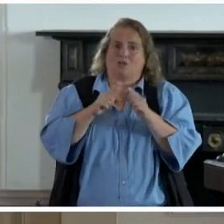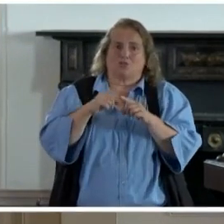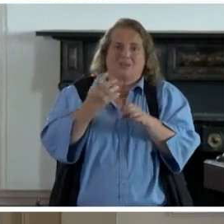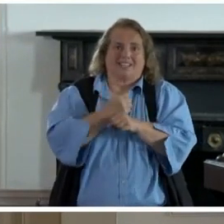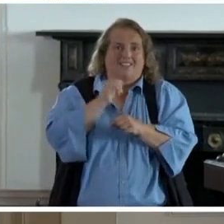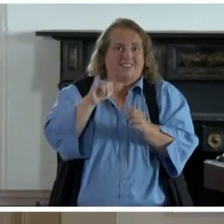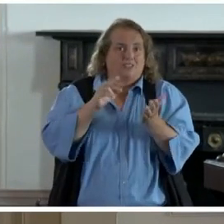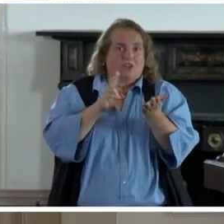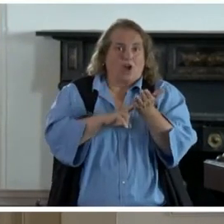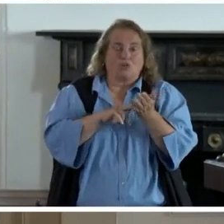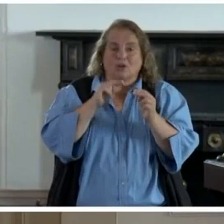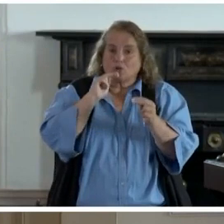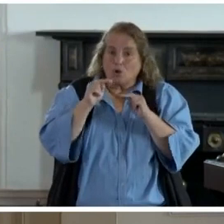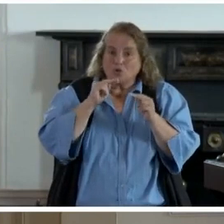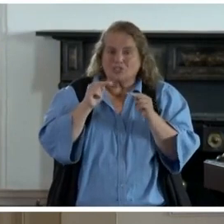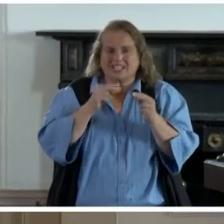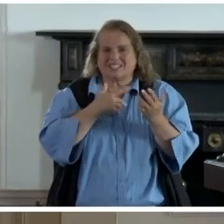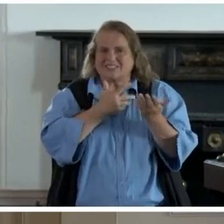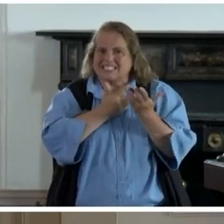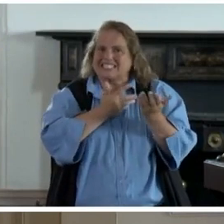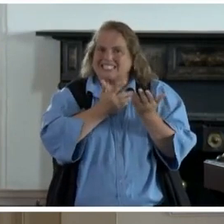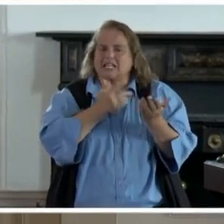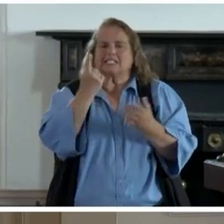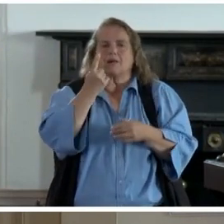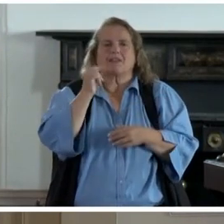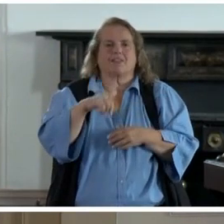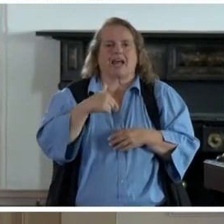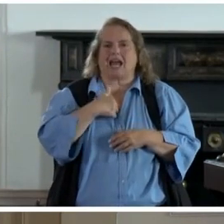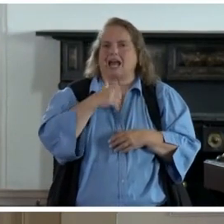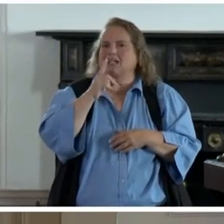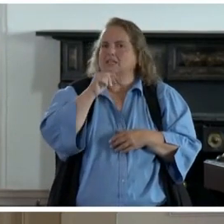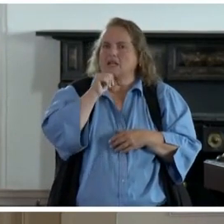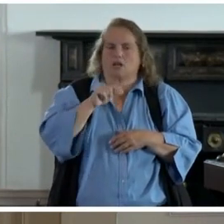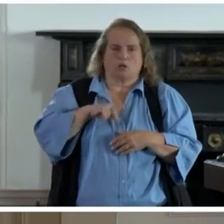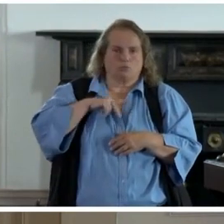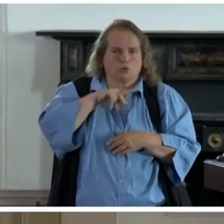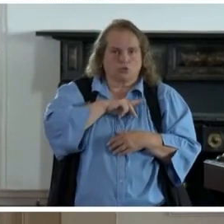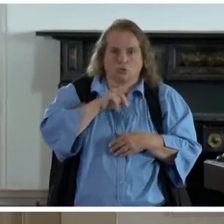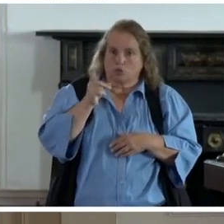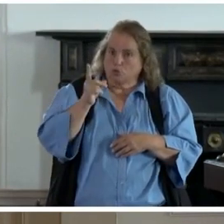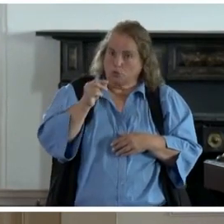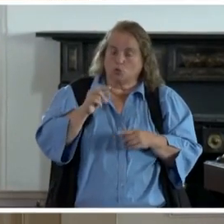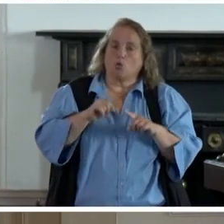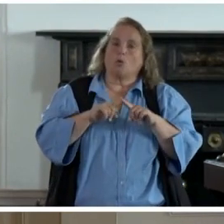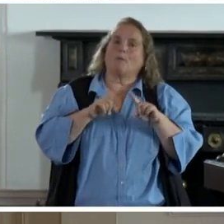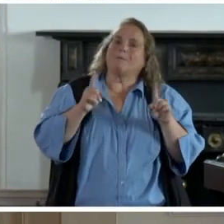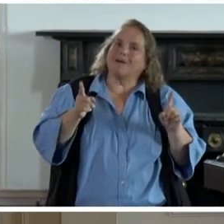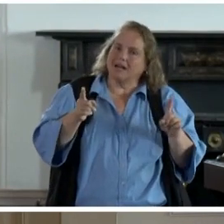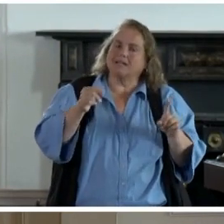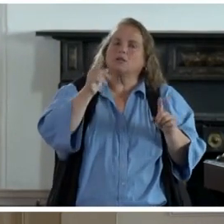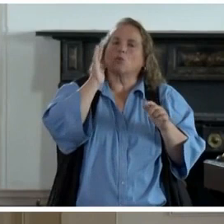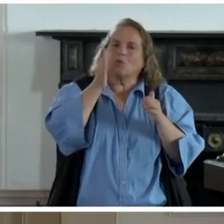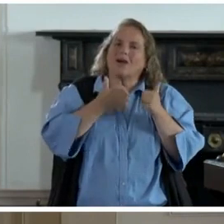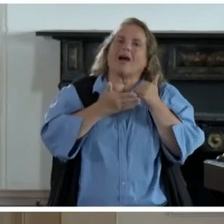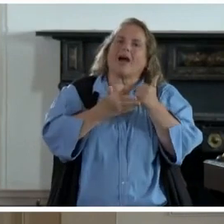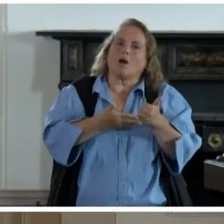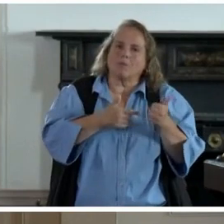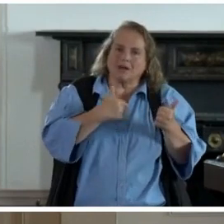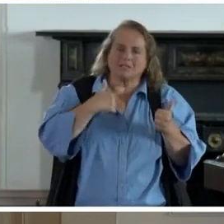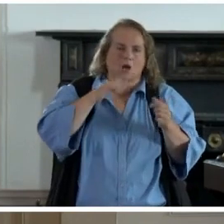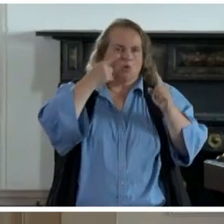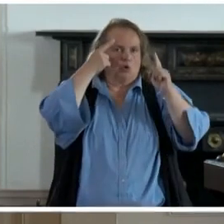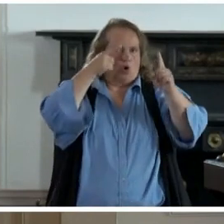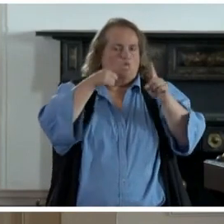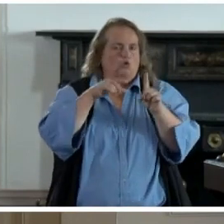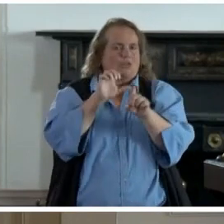contract negotiated, something that I did not personally do. But it's going to help us. Our goal to catch